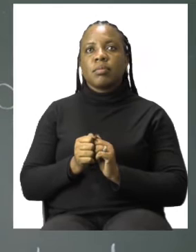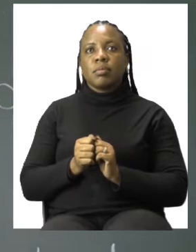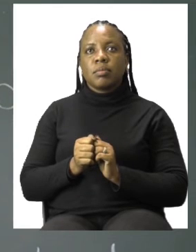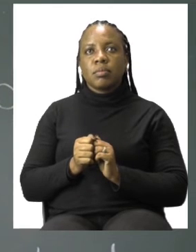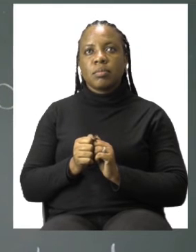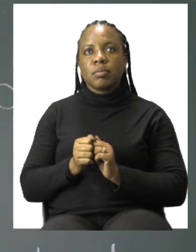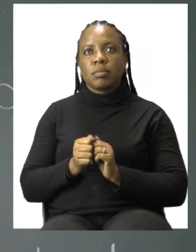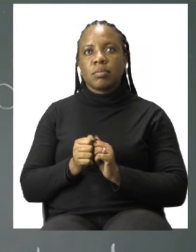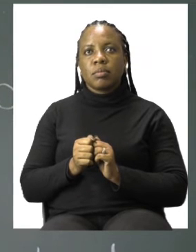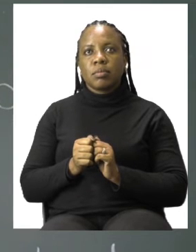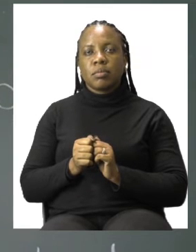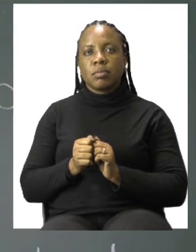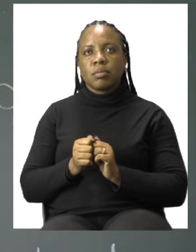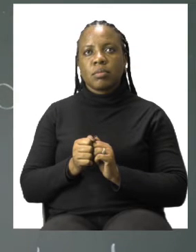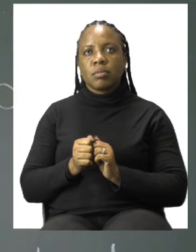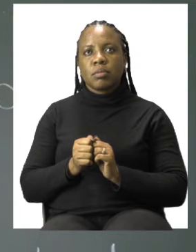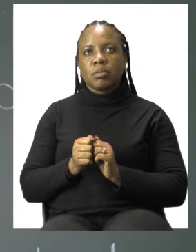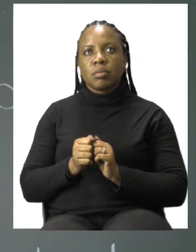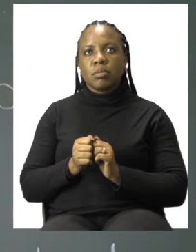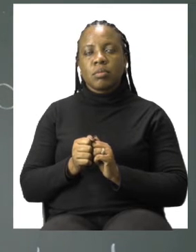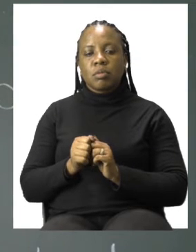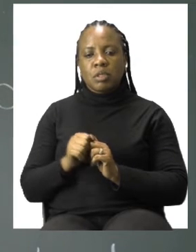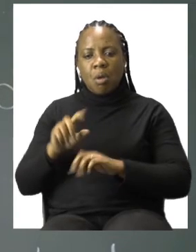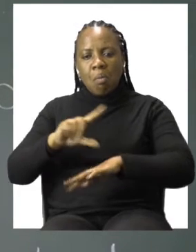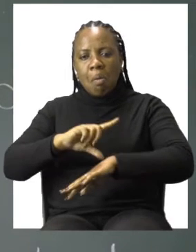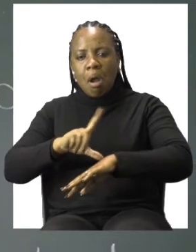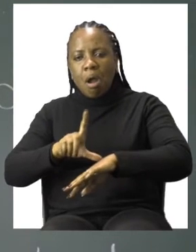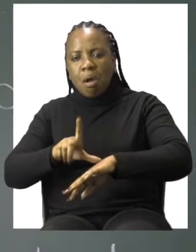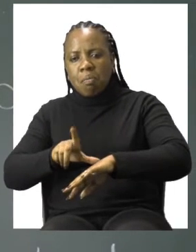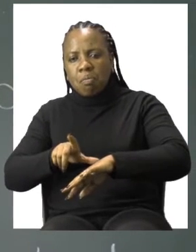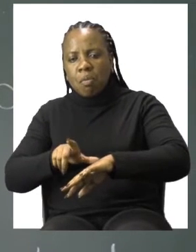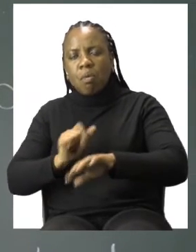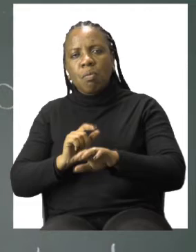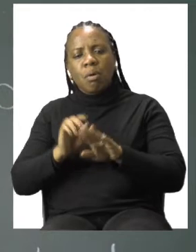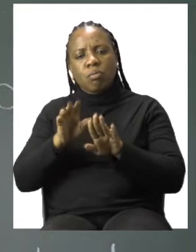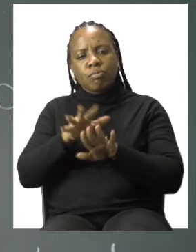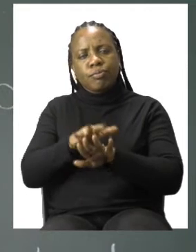hour hand moves much slower than the minute hand.